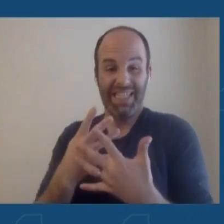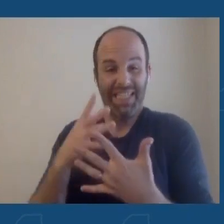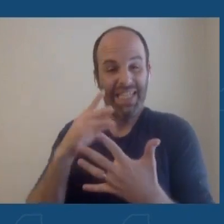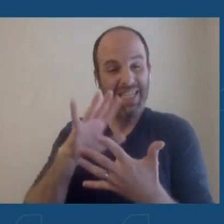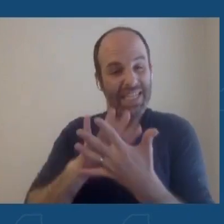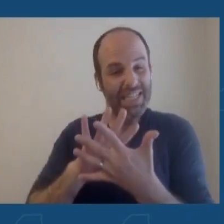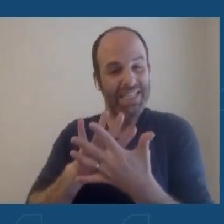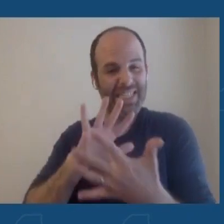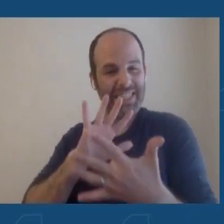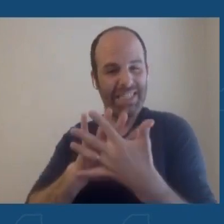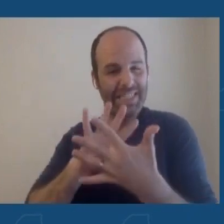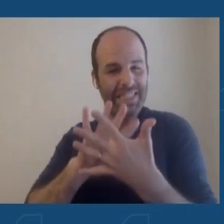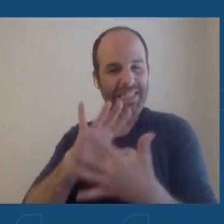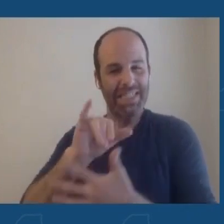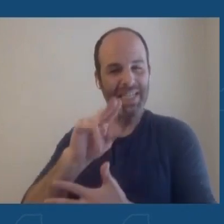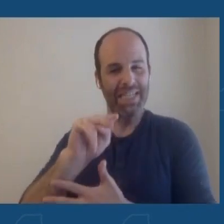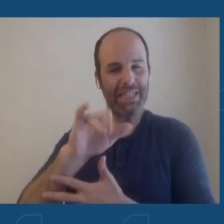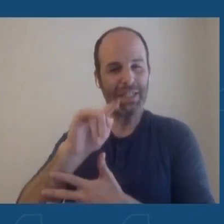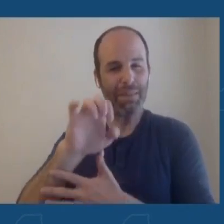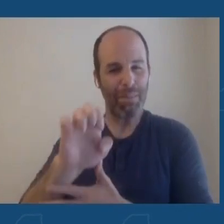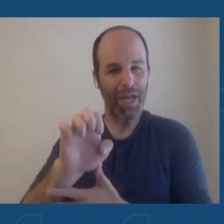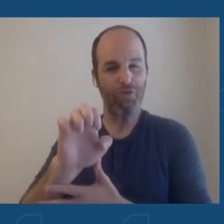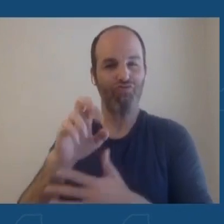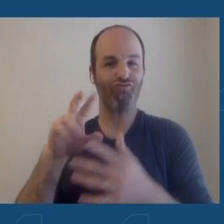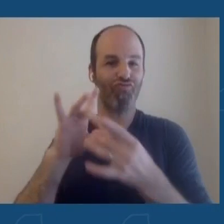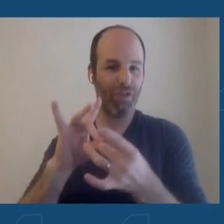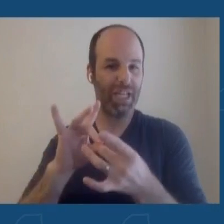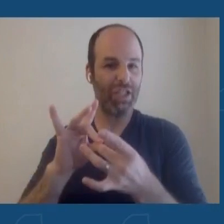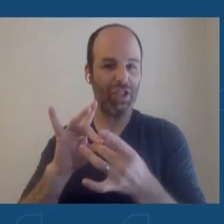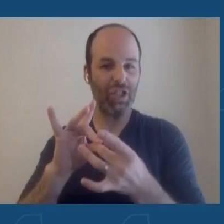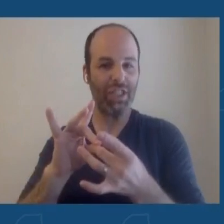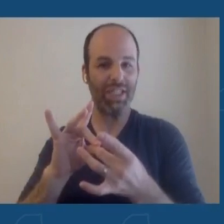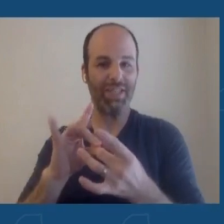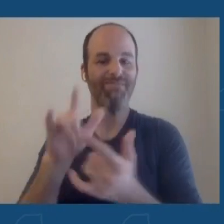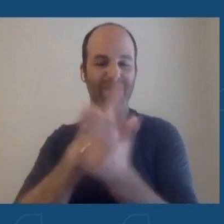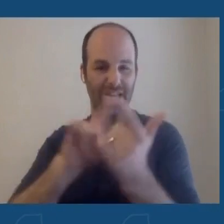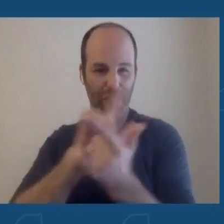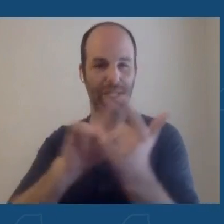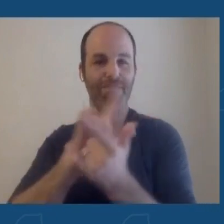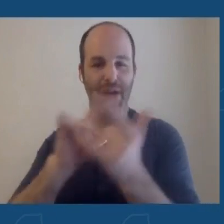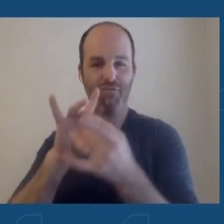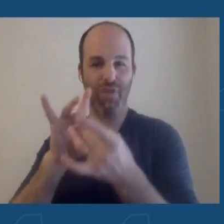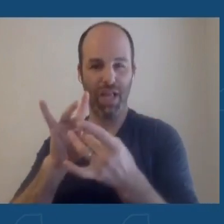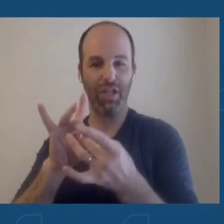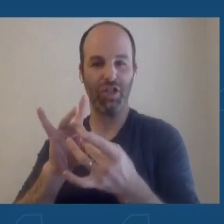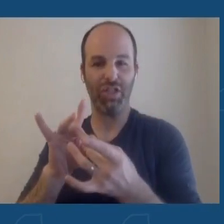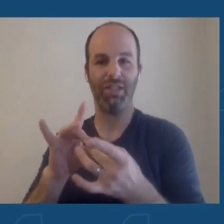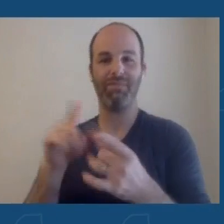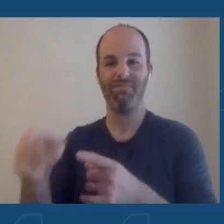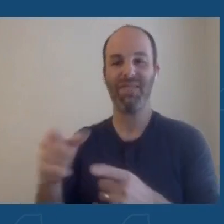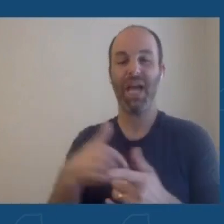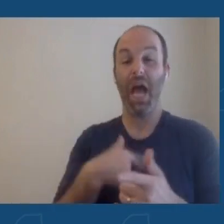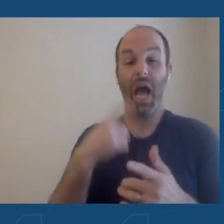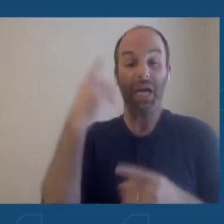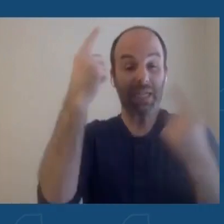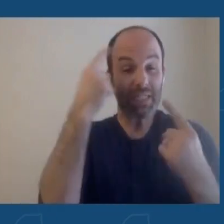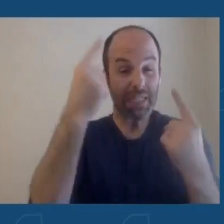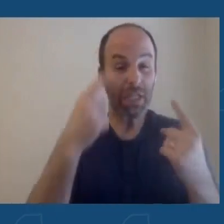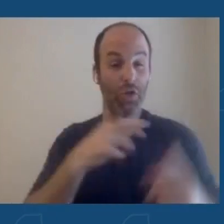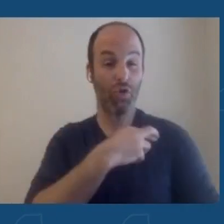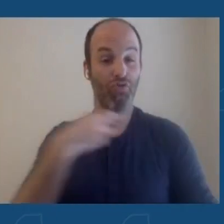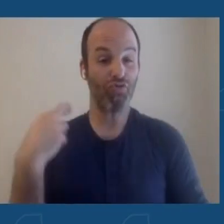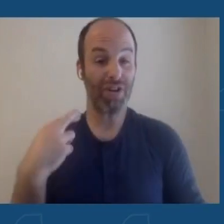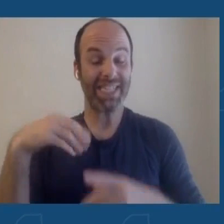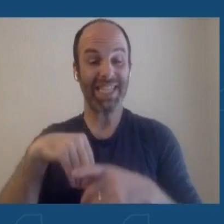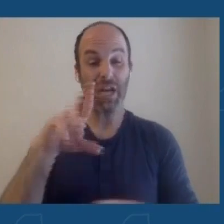has a rash. Consider the level of risk in clubs, raves, saunas, parties, other places